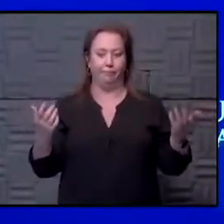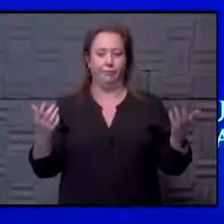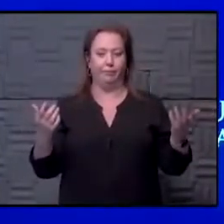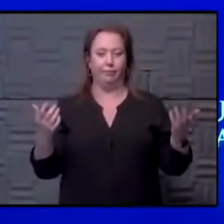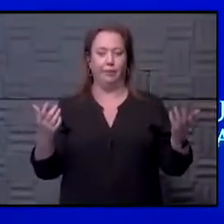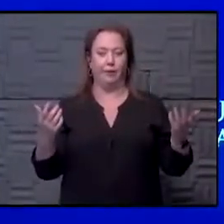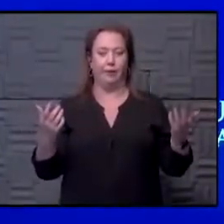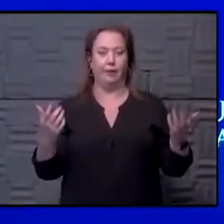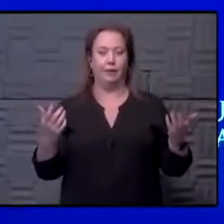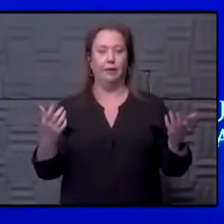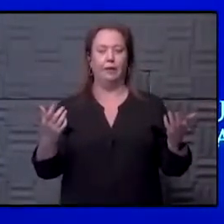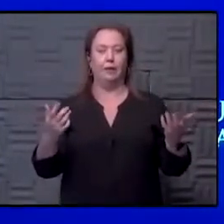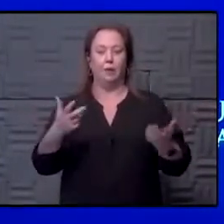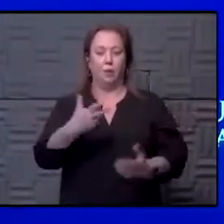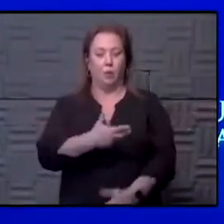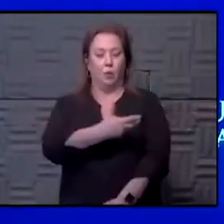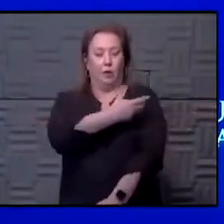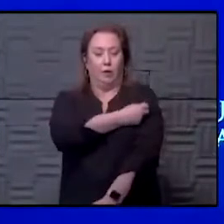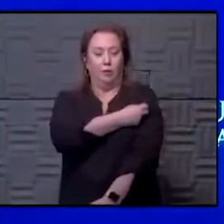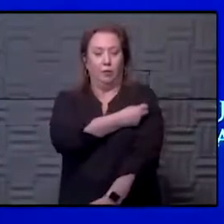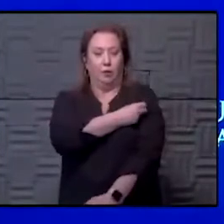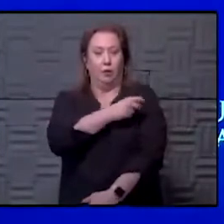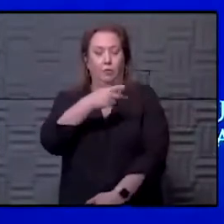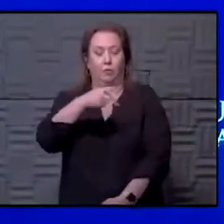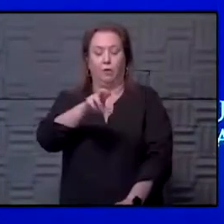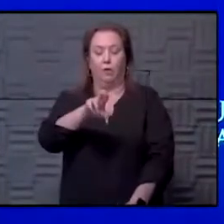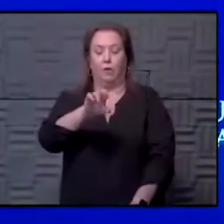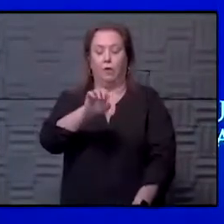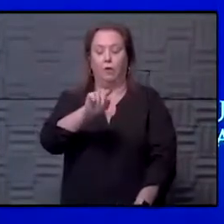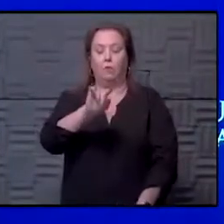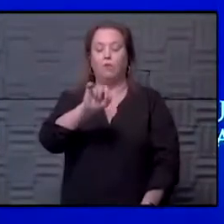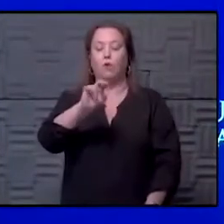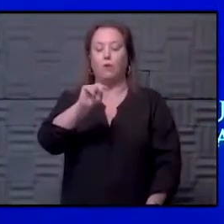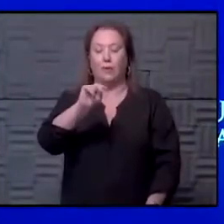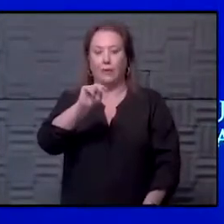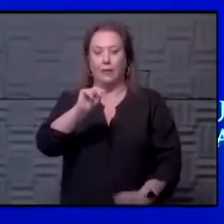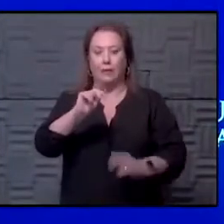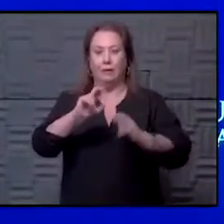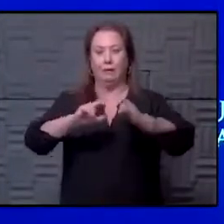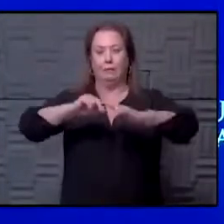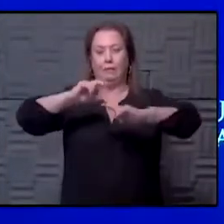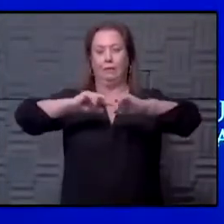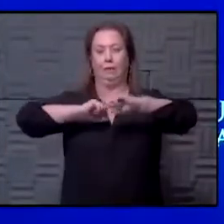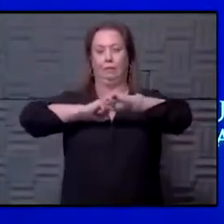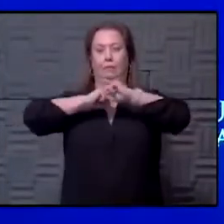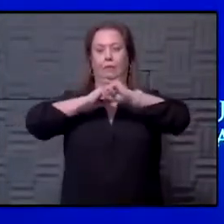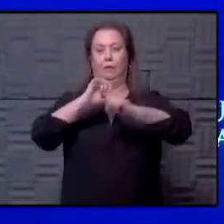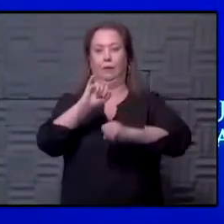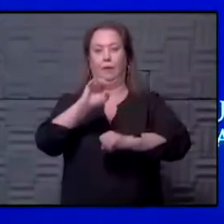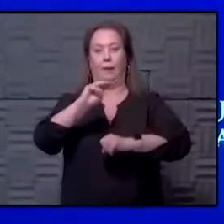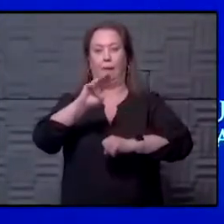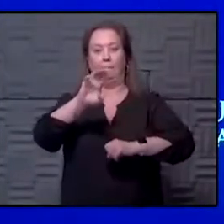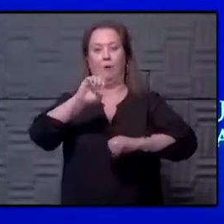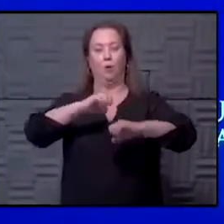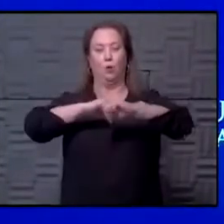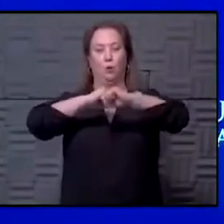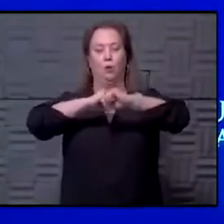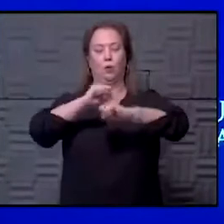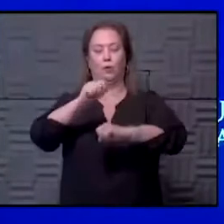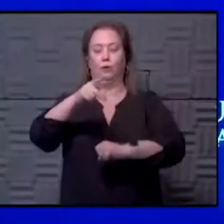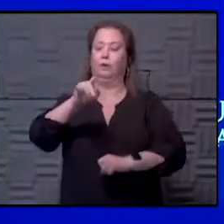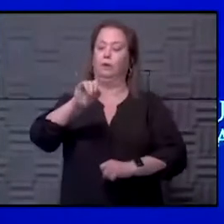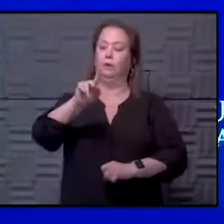we're injecting you with the protein or something to make you start building your immune response to the spike